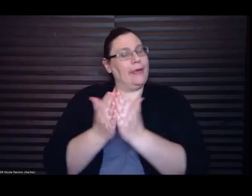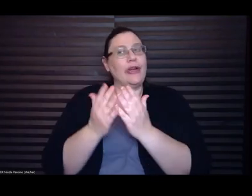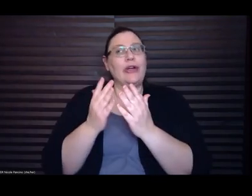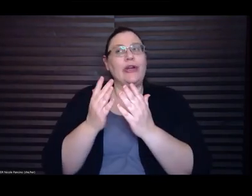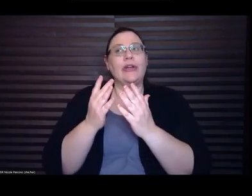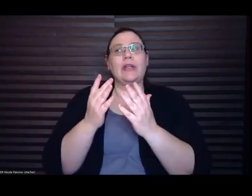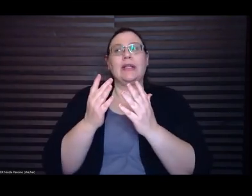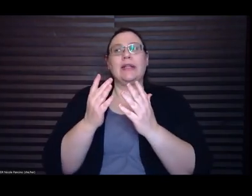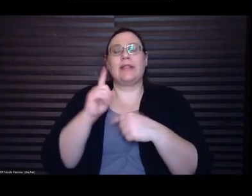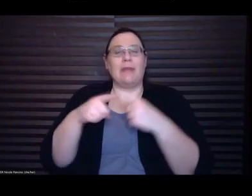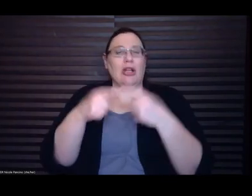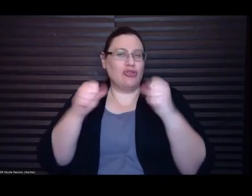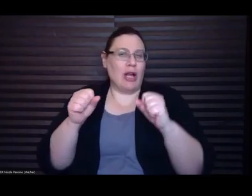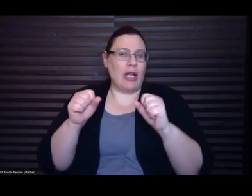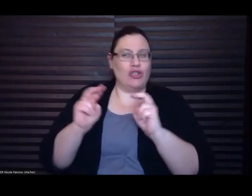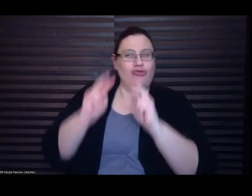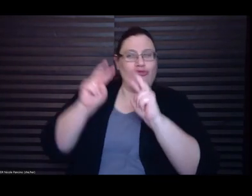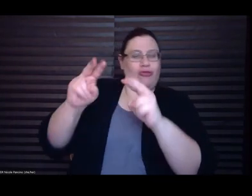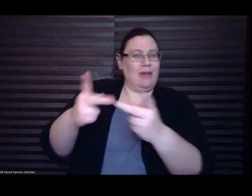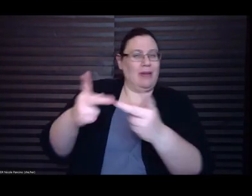a bunch of different lenses.